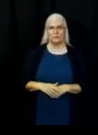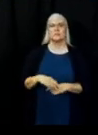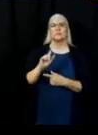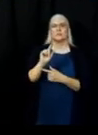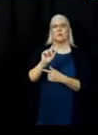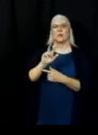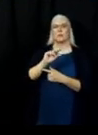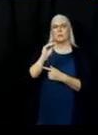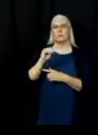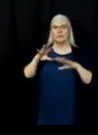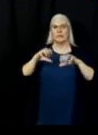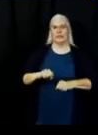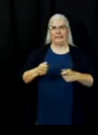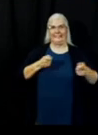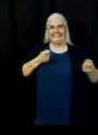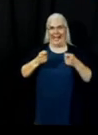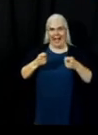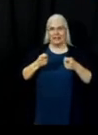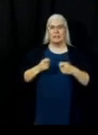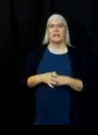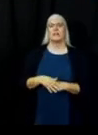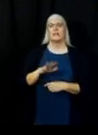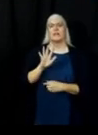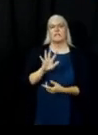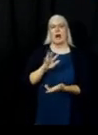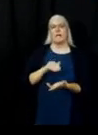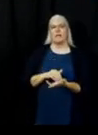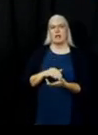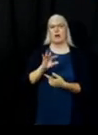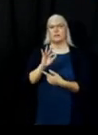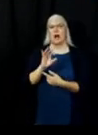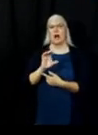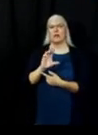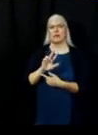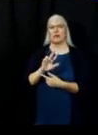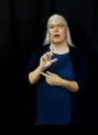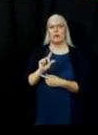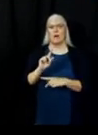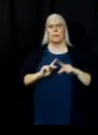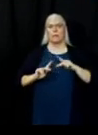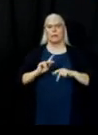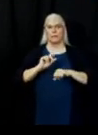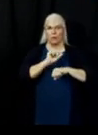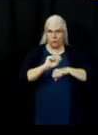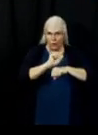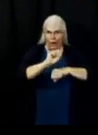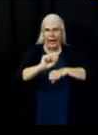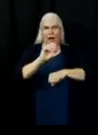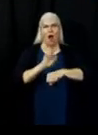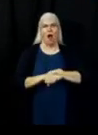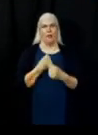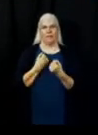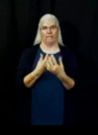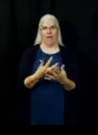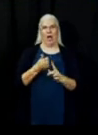containment. There are currently 5,931 personnel assigned to the incident.